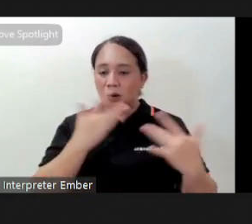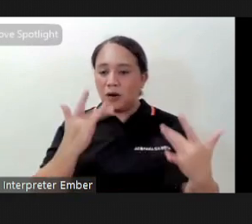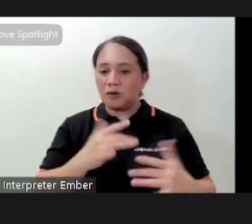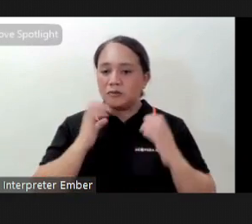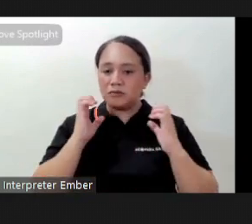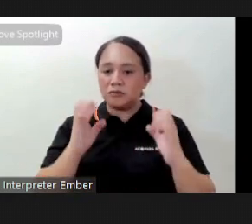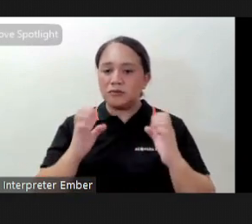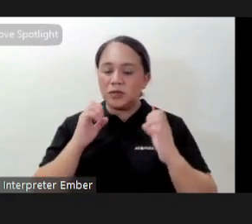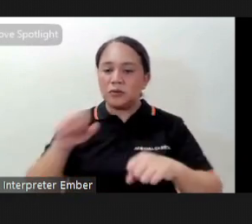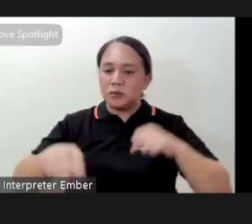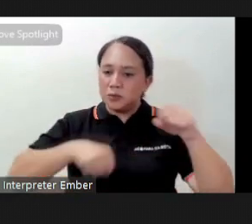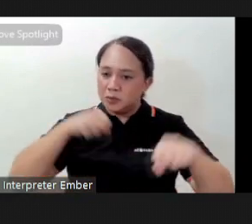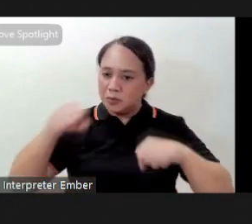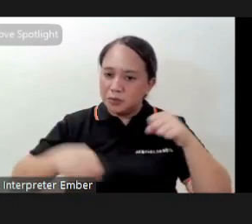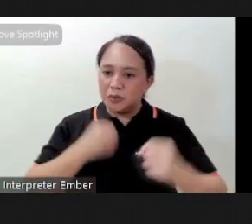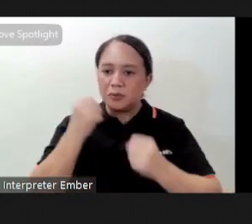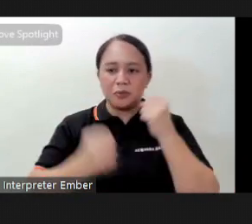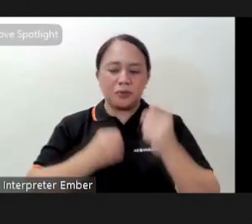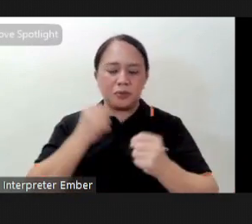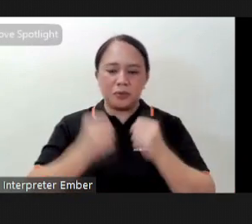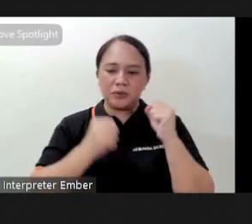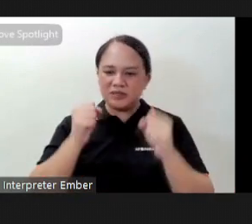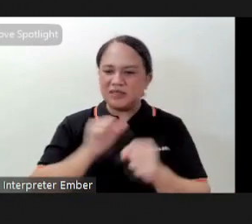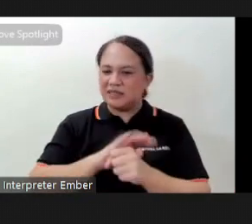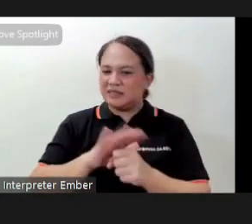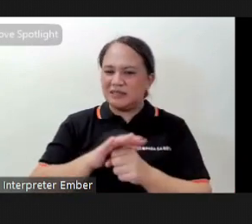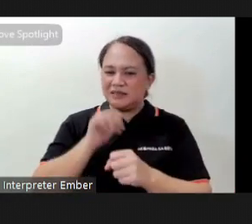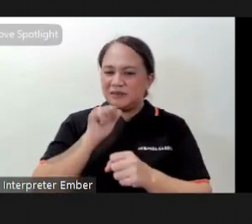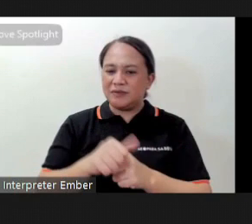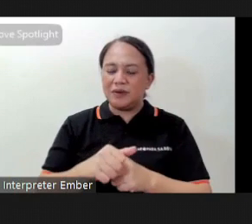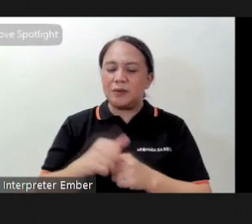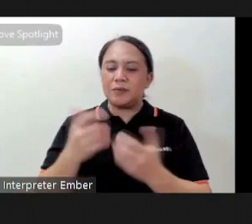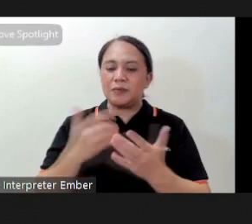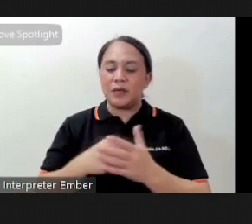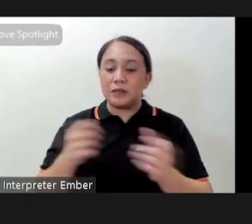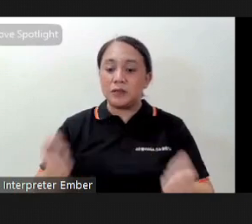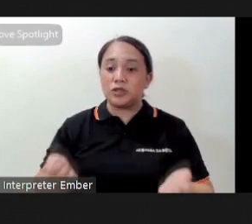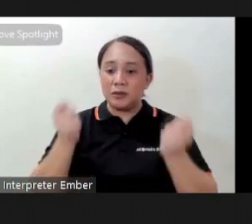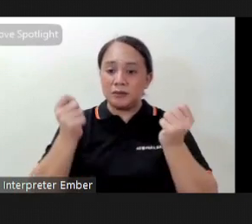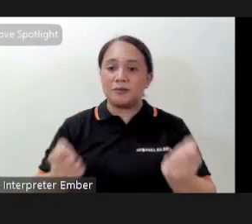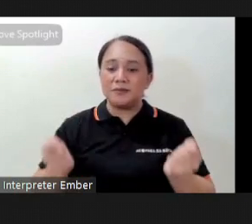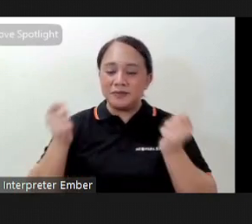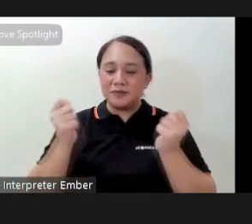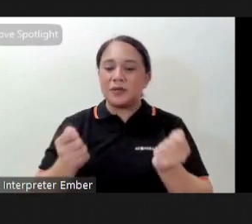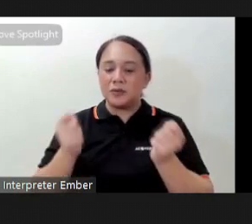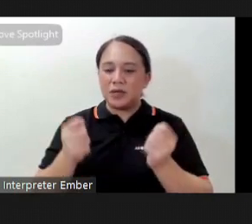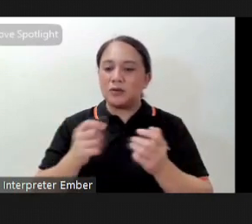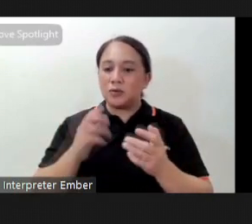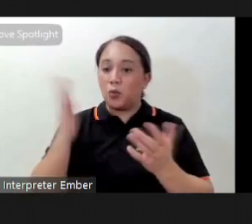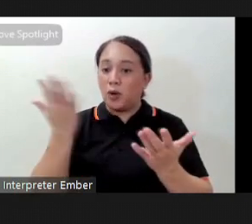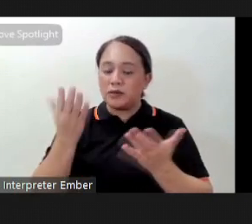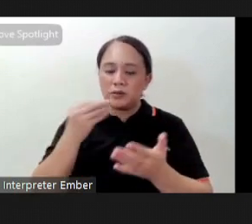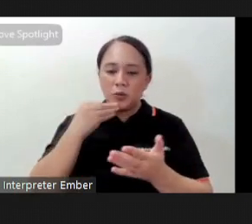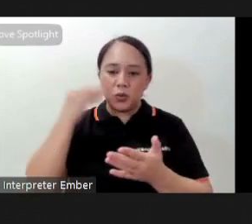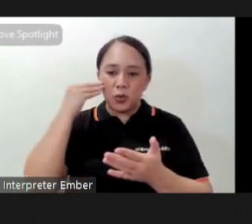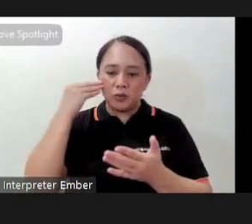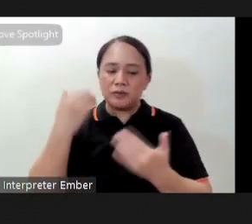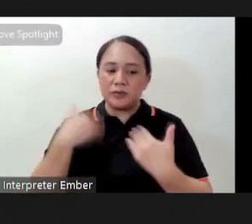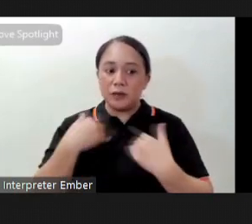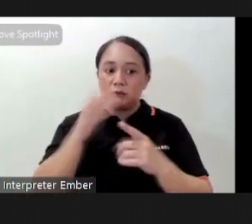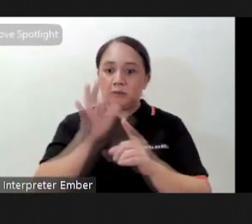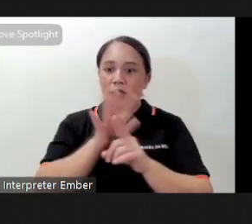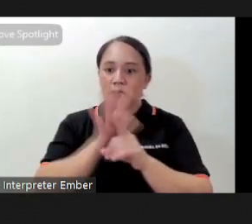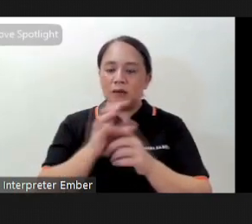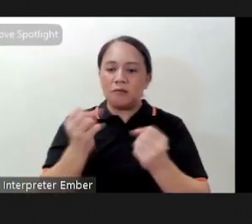running or biking were disallowed many Filipinos started to buying a jump rope in order to do cardio at home because of this popularity